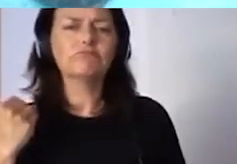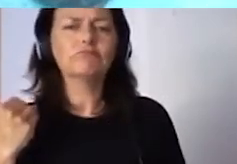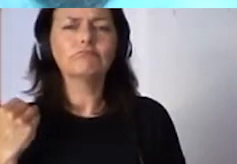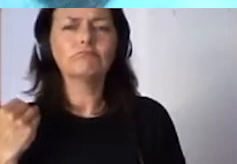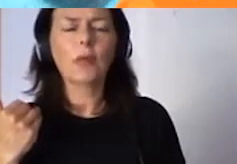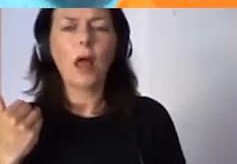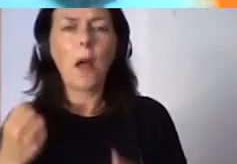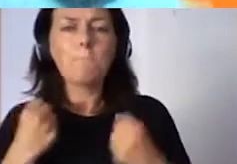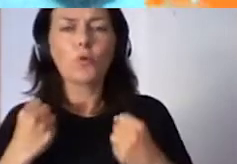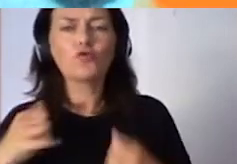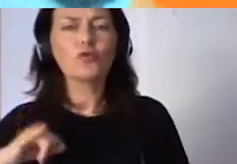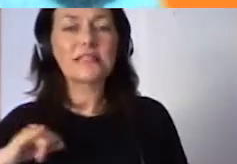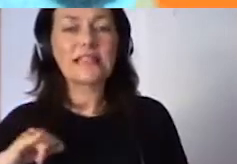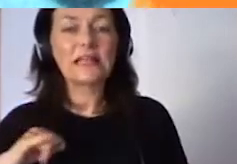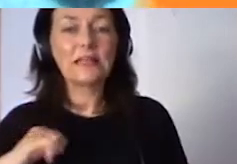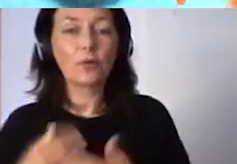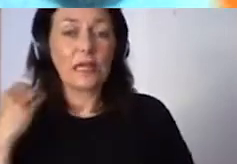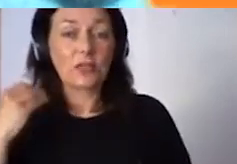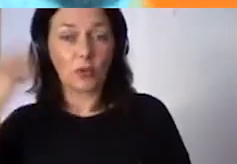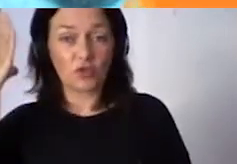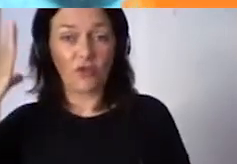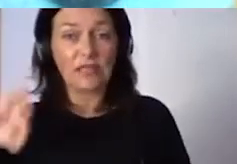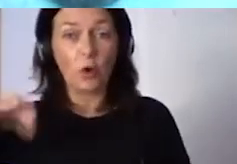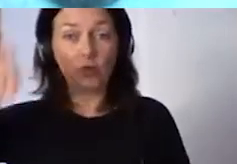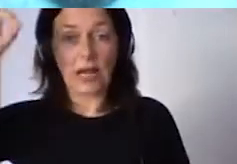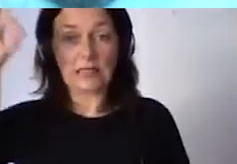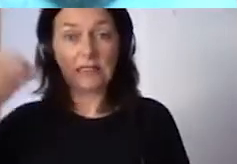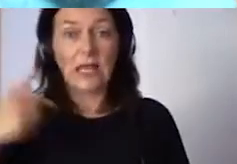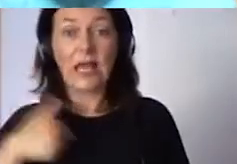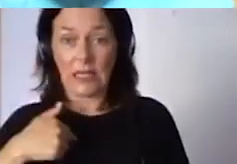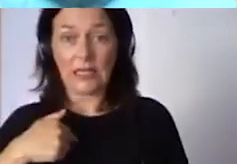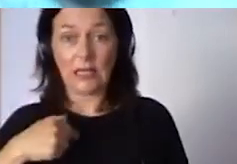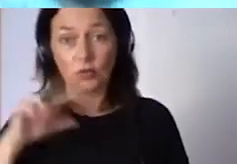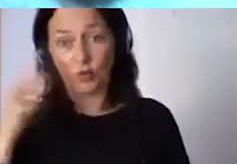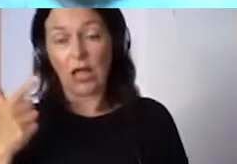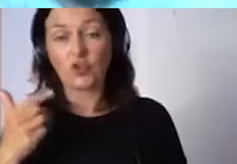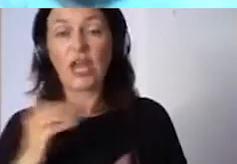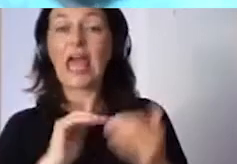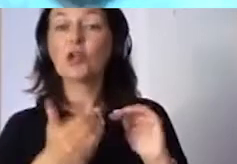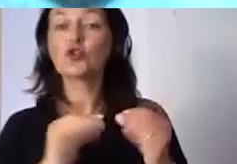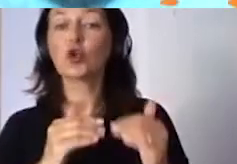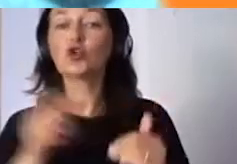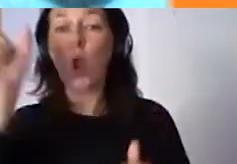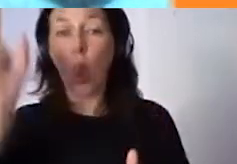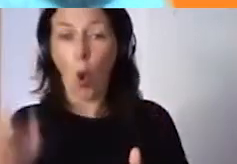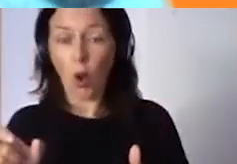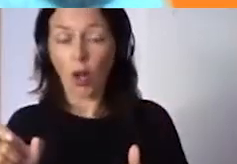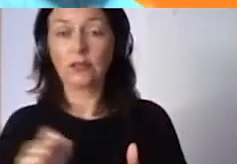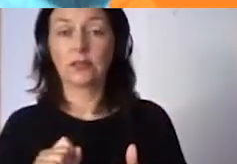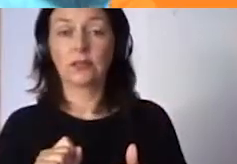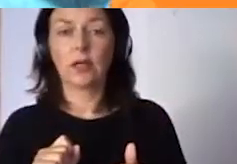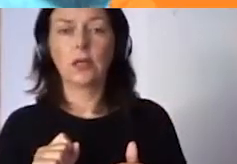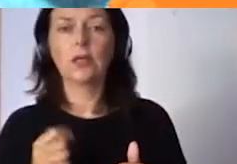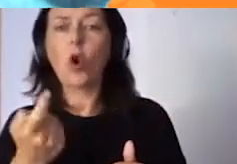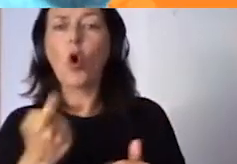sociologist. And since the very beginning, I actually discovered the